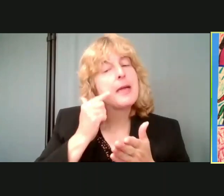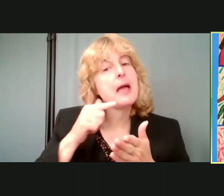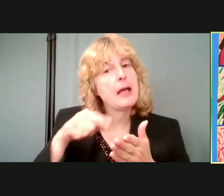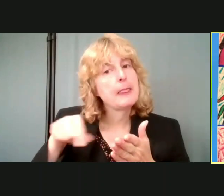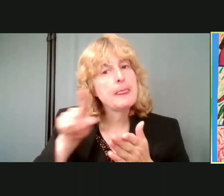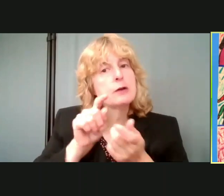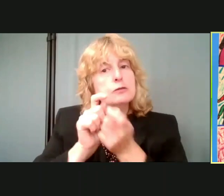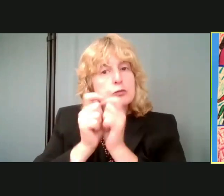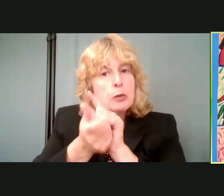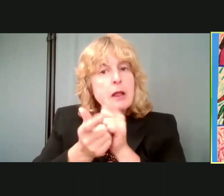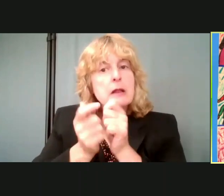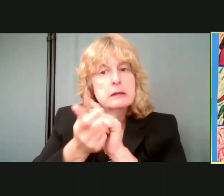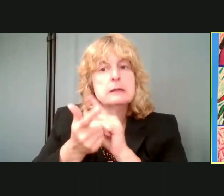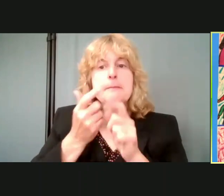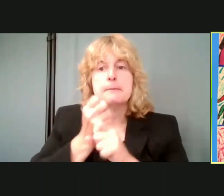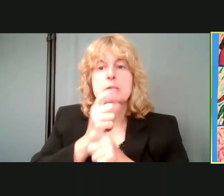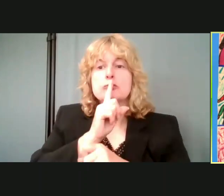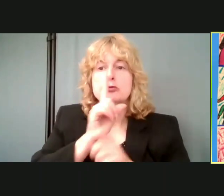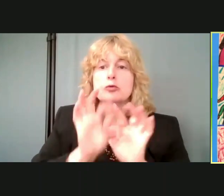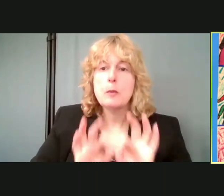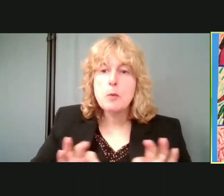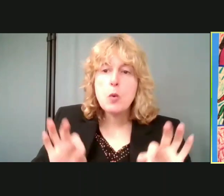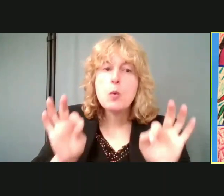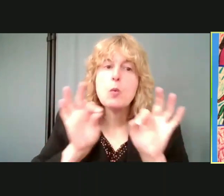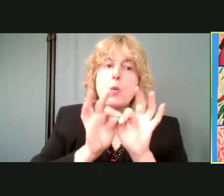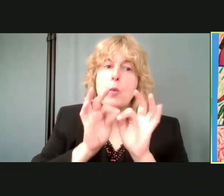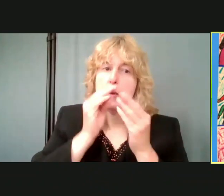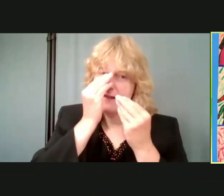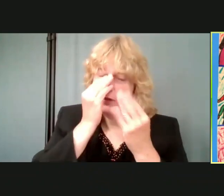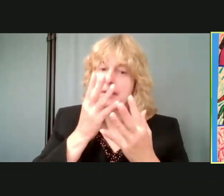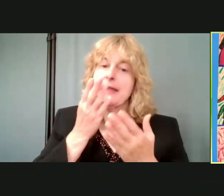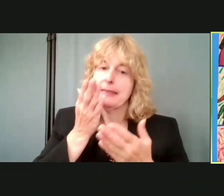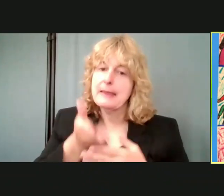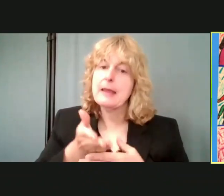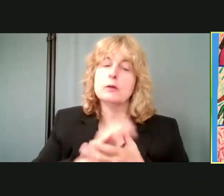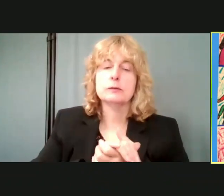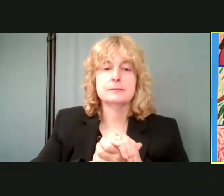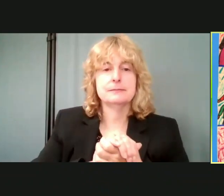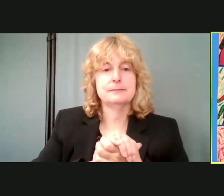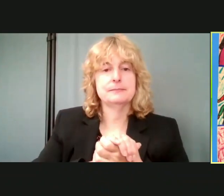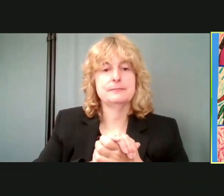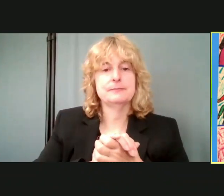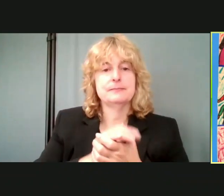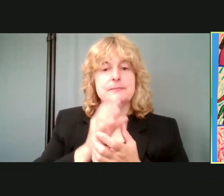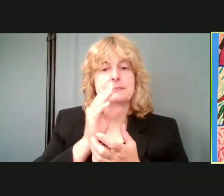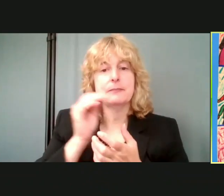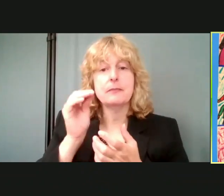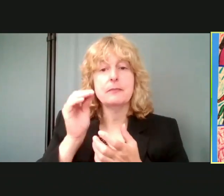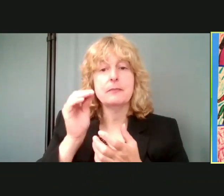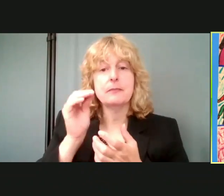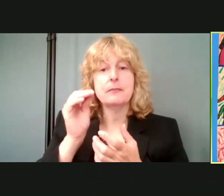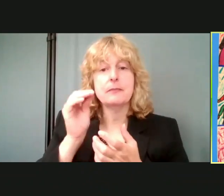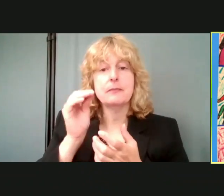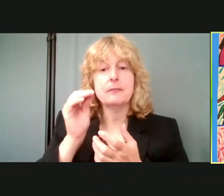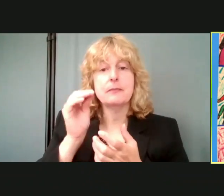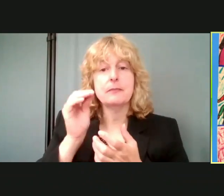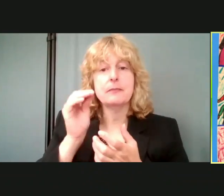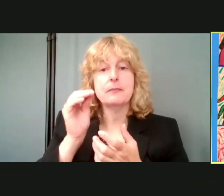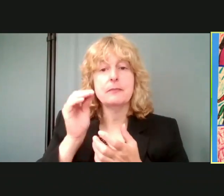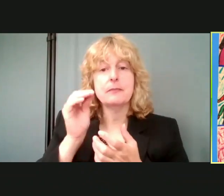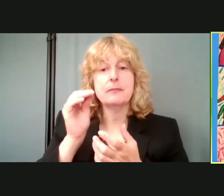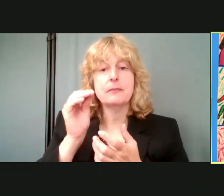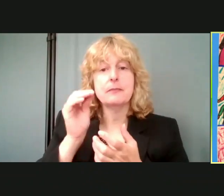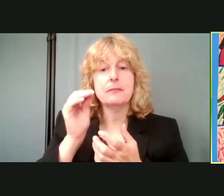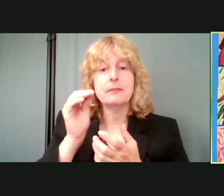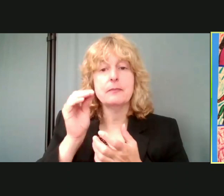want to make sure that that important information is there. In addition, speakers, all of you have had a chance to